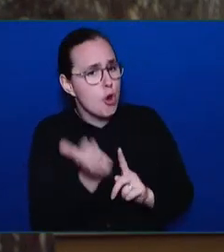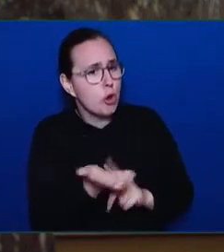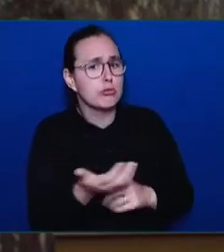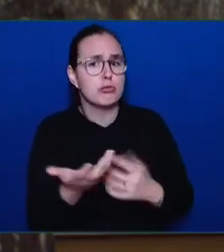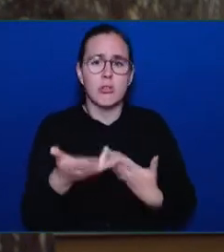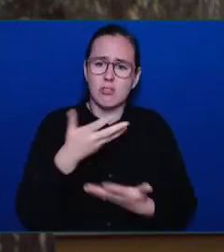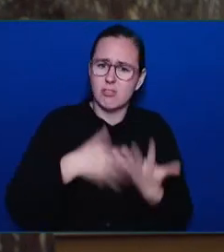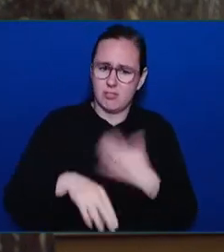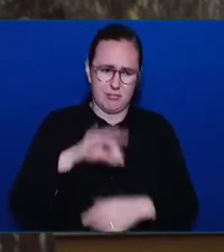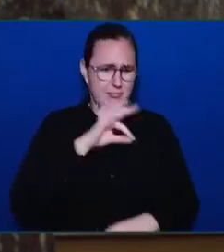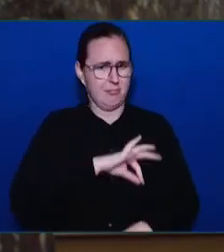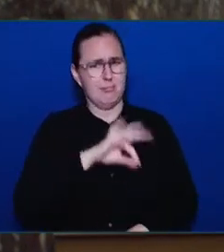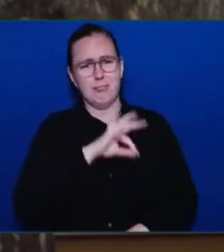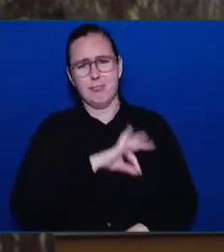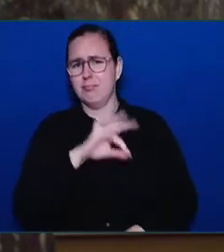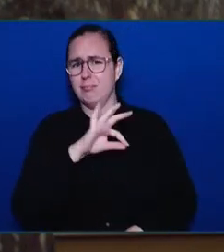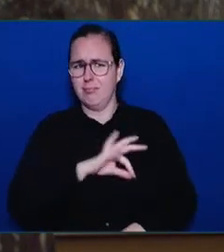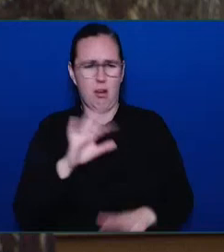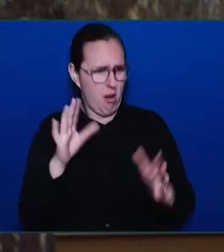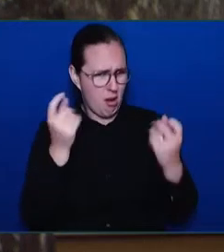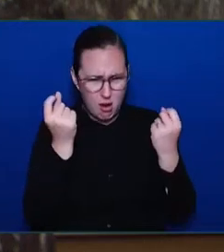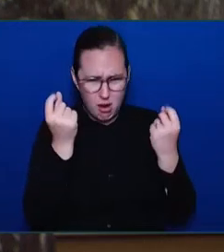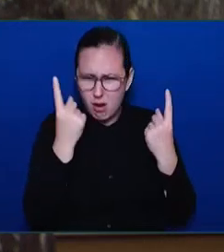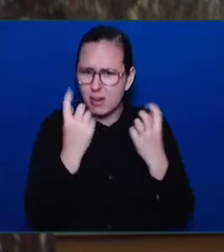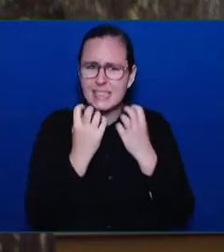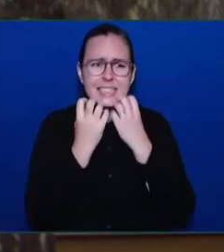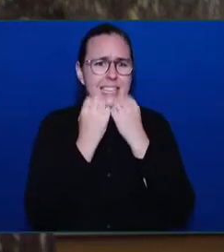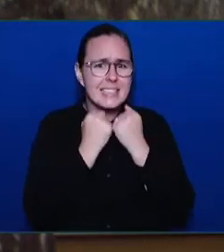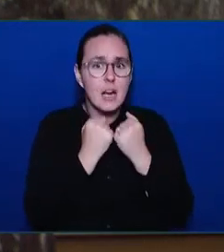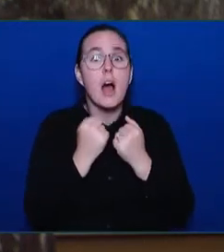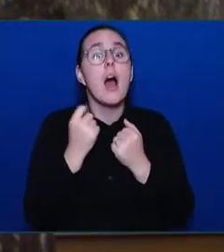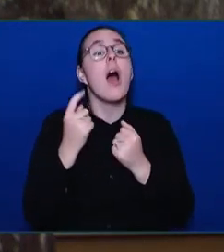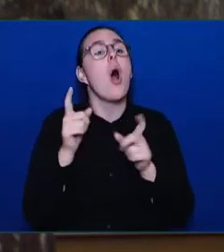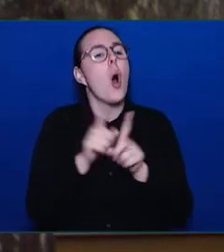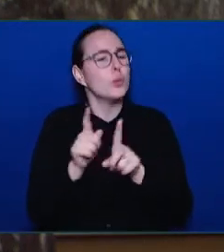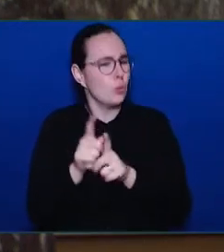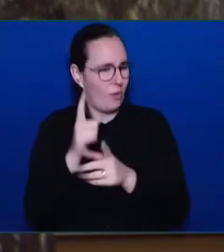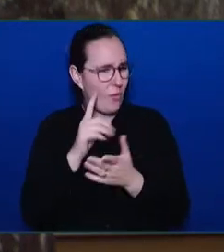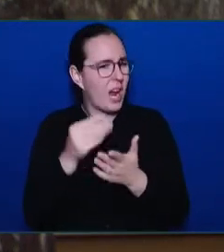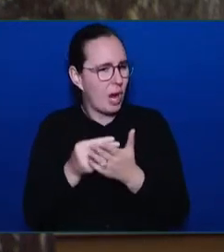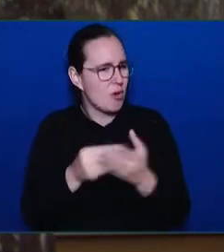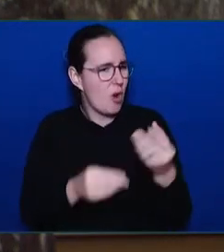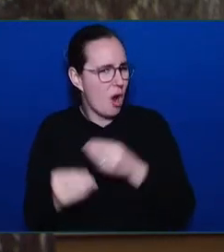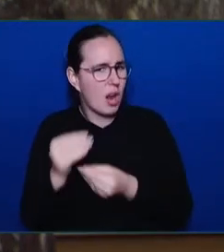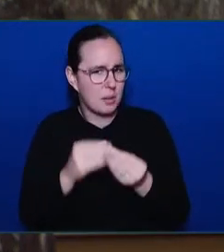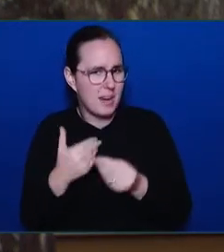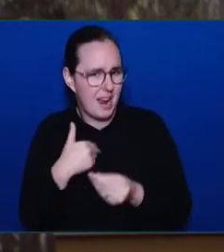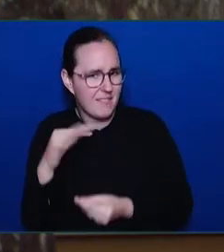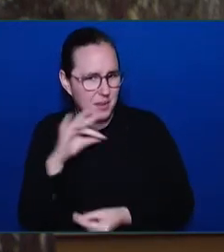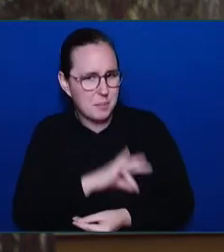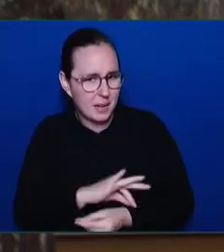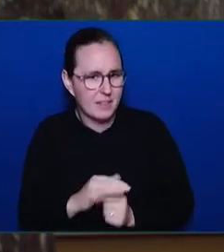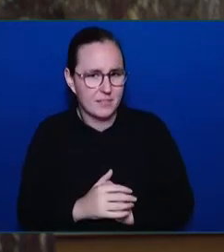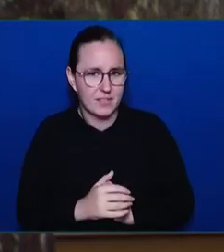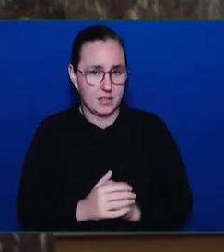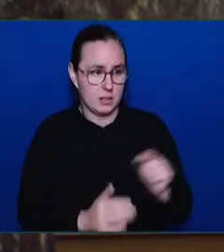the question that the member has raised, indeed, following the Merkel